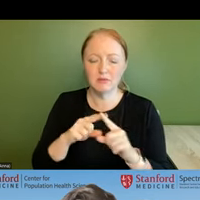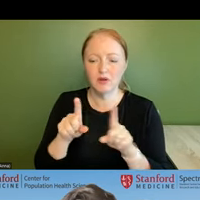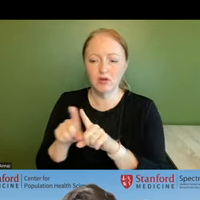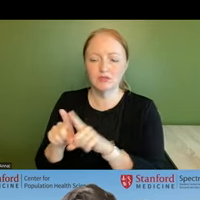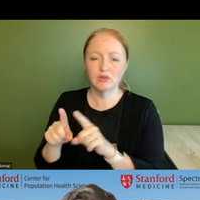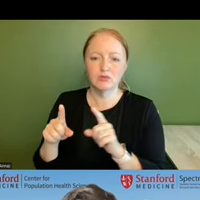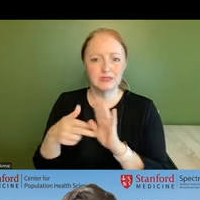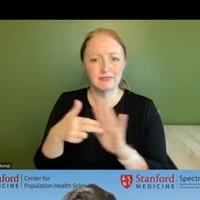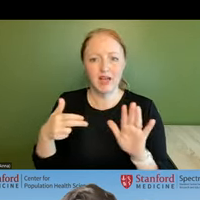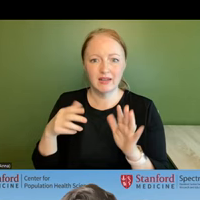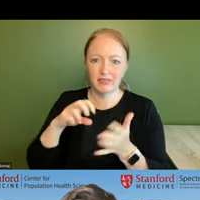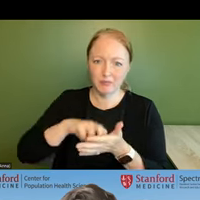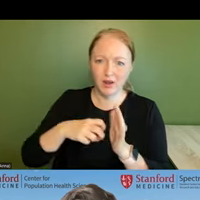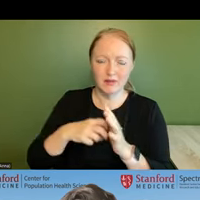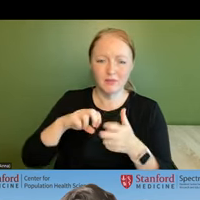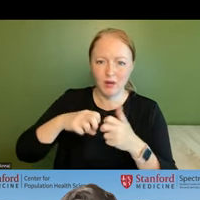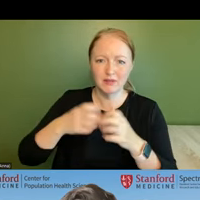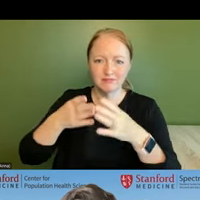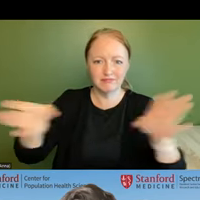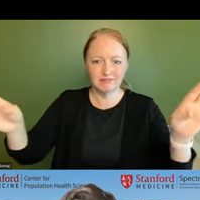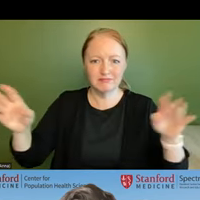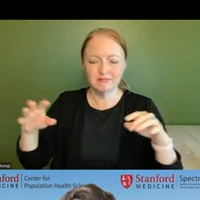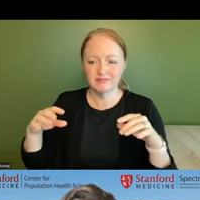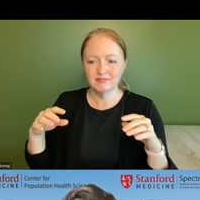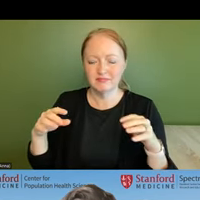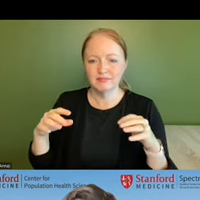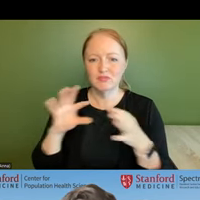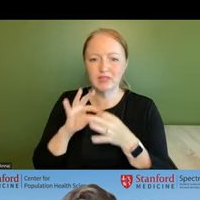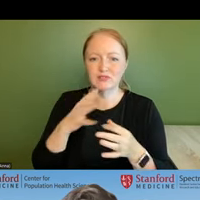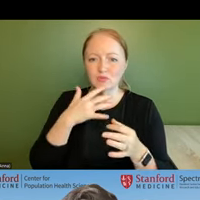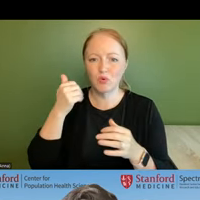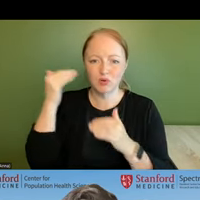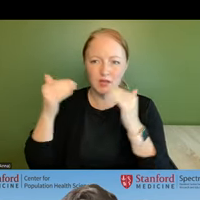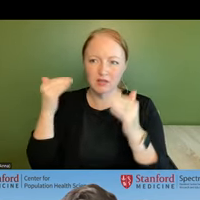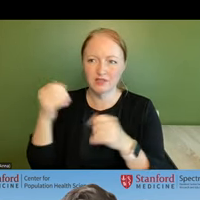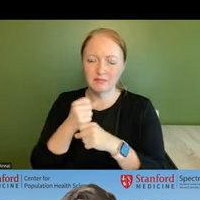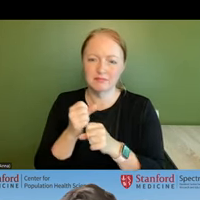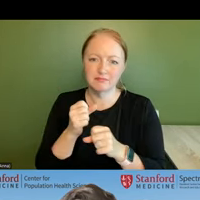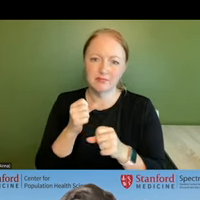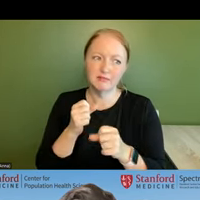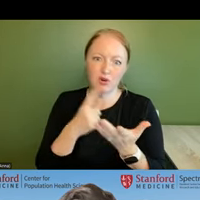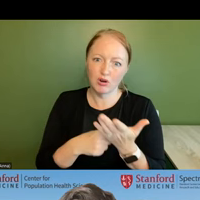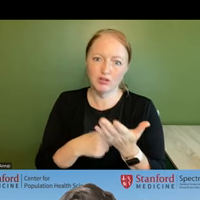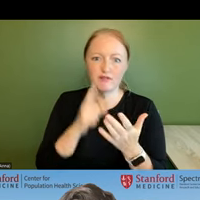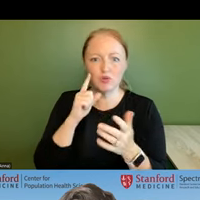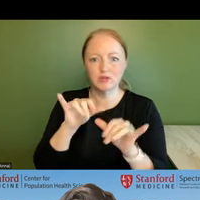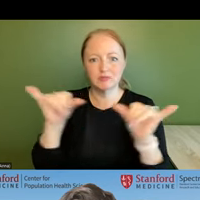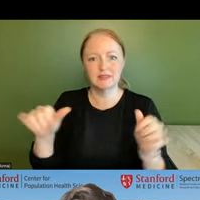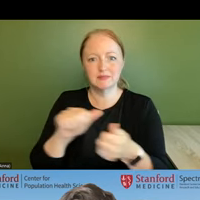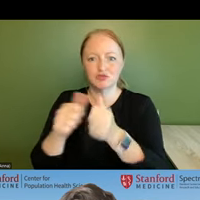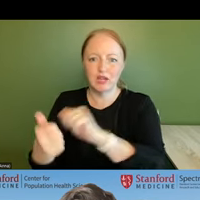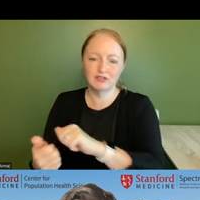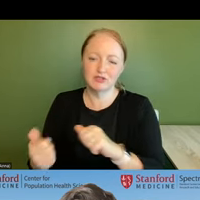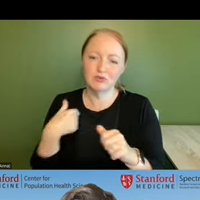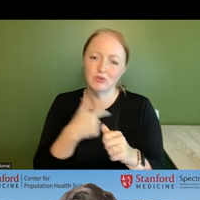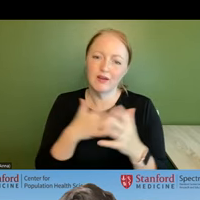defining the problem across the board um as it relates to older adults and in making the case for system change so i think we have